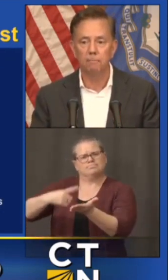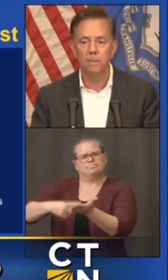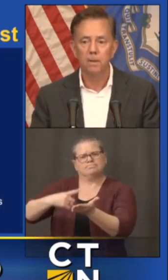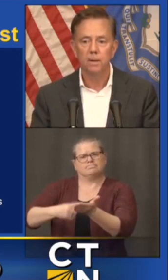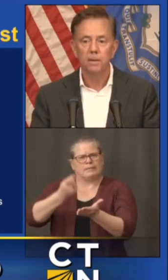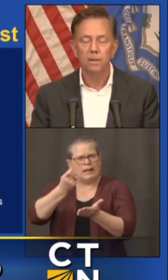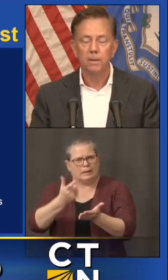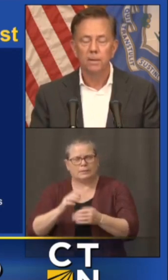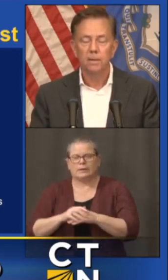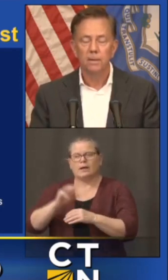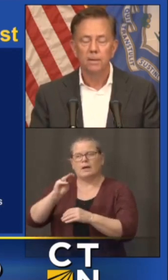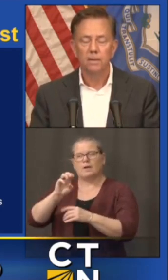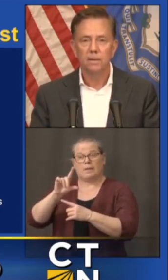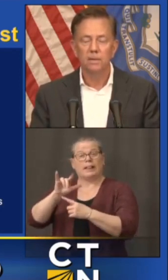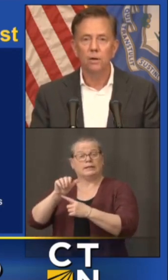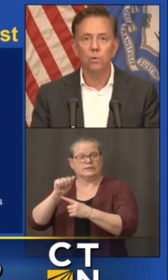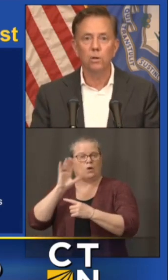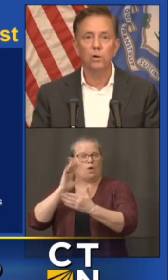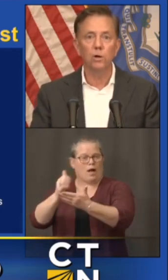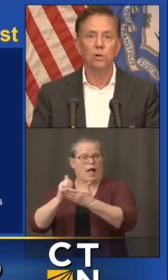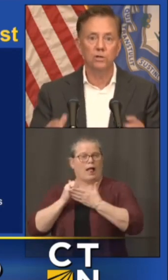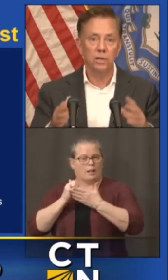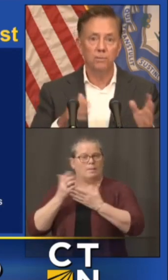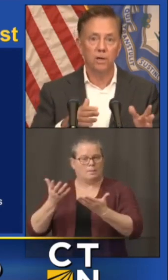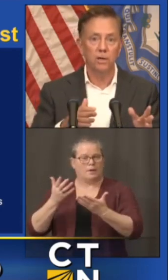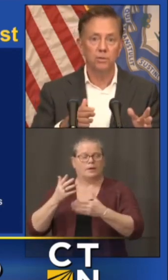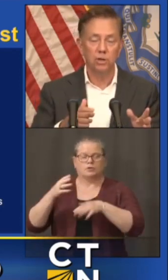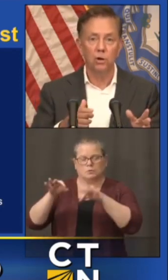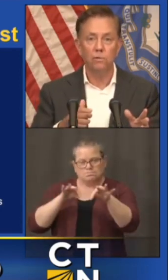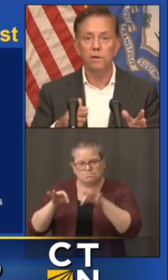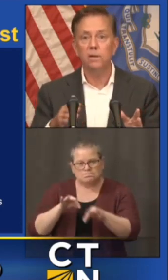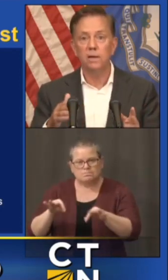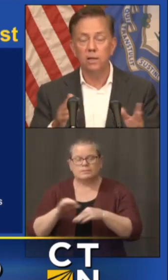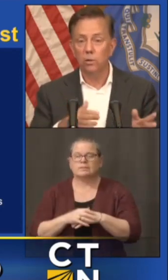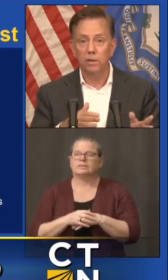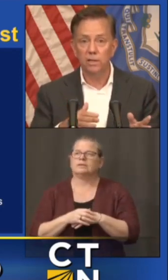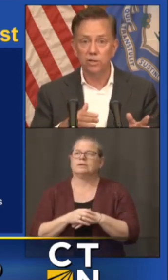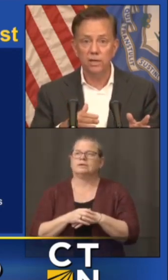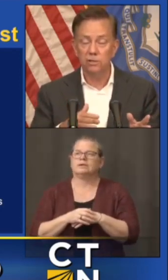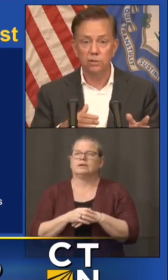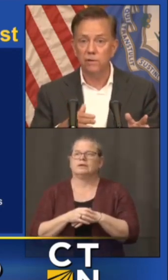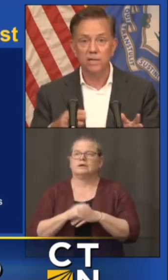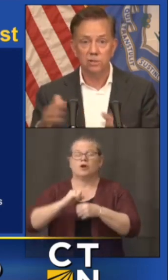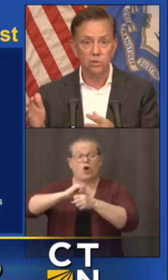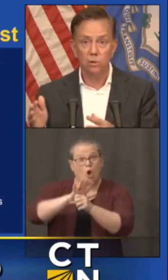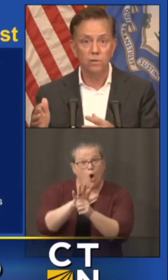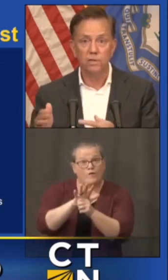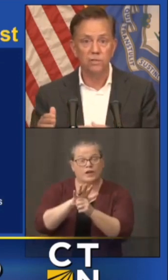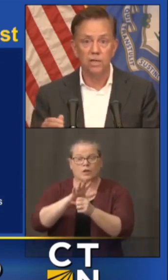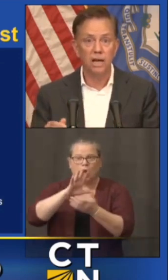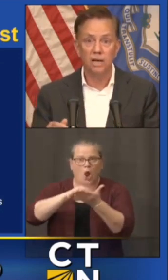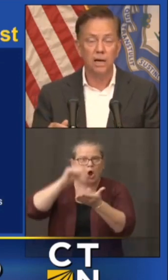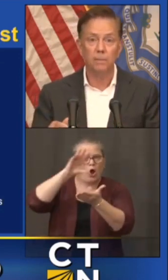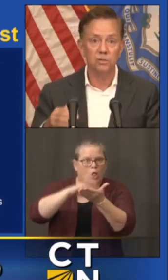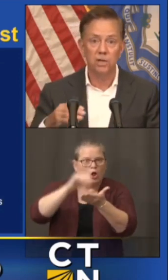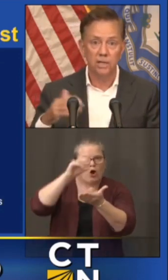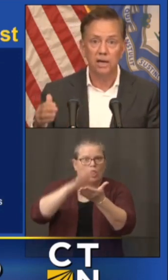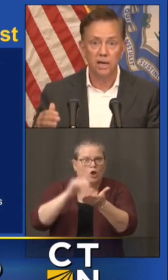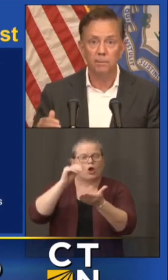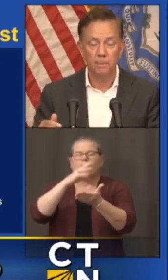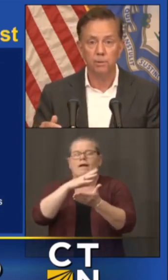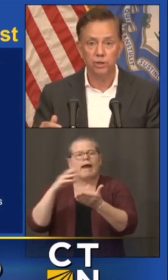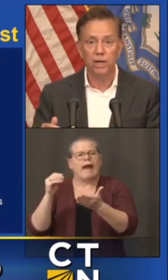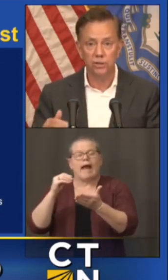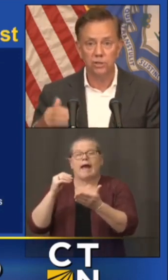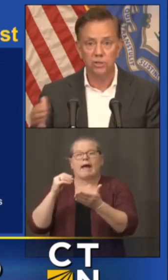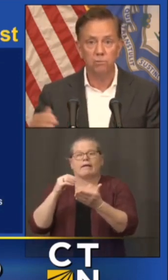um you know we're learning all the time when it comes to COVID and the only thing that changes as fast as COVID is the economics and the